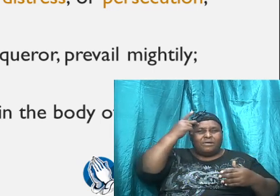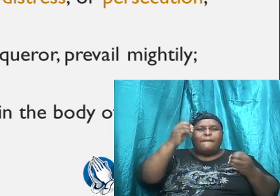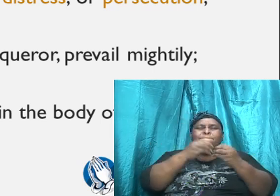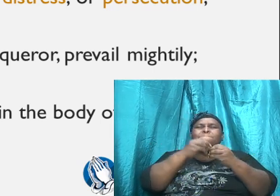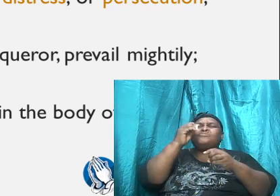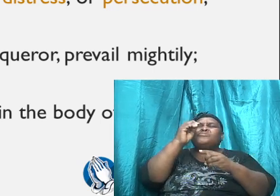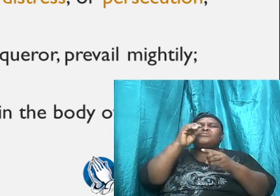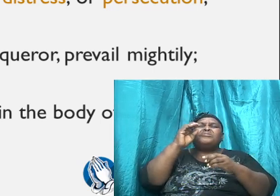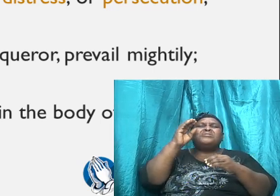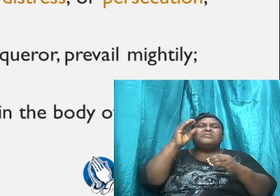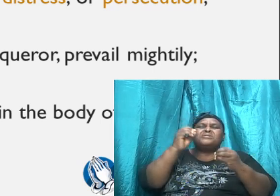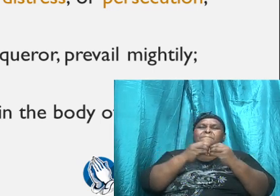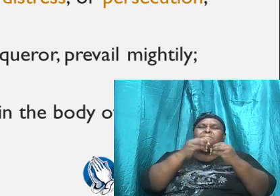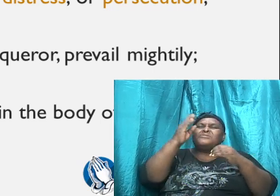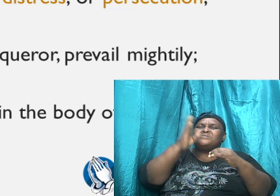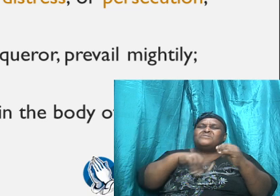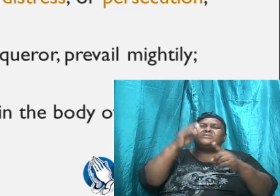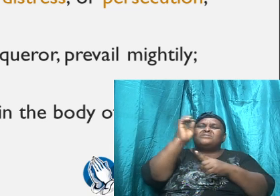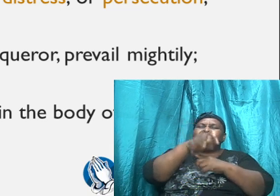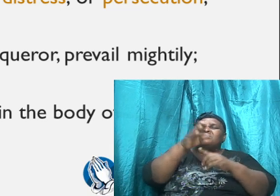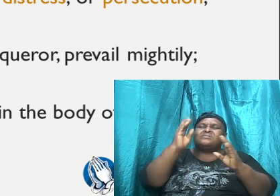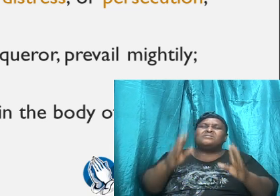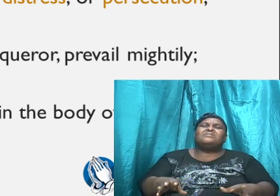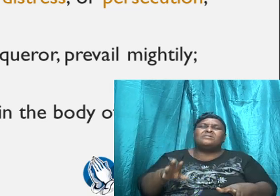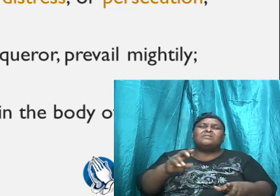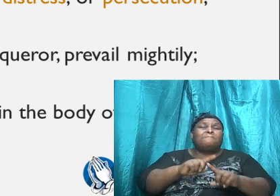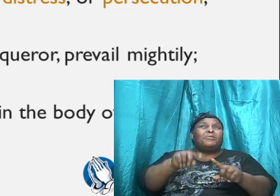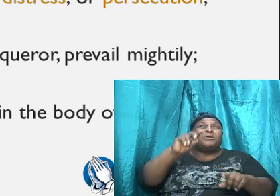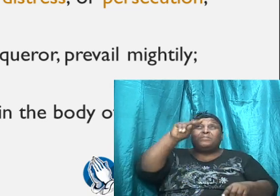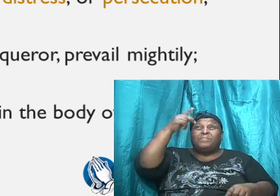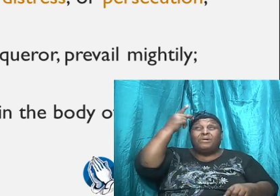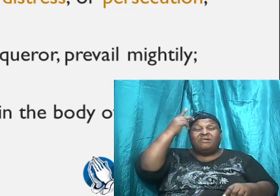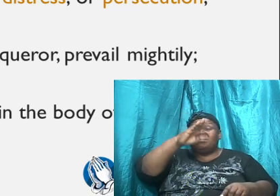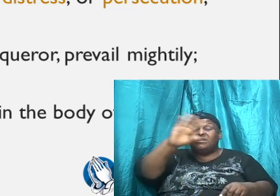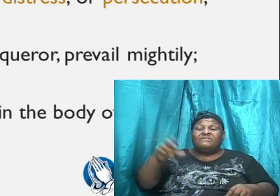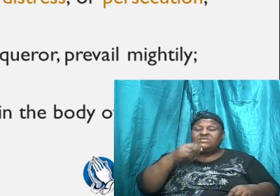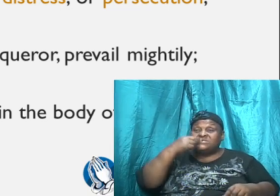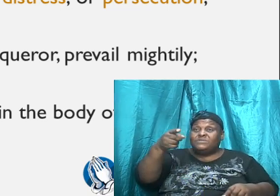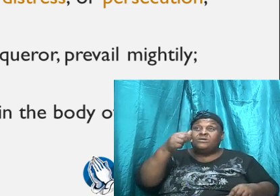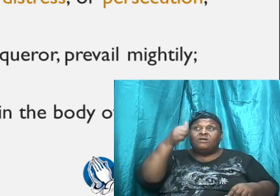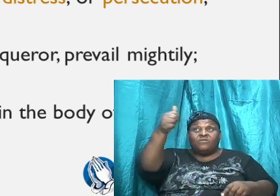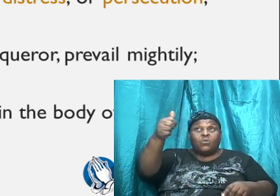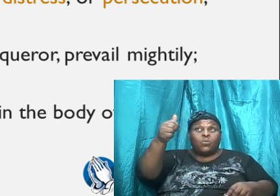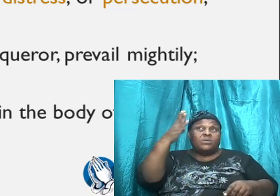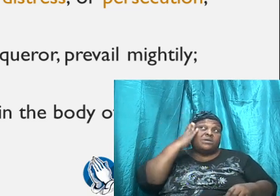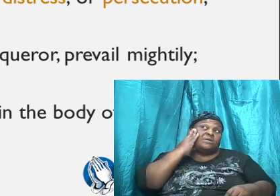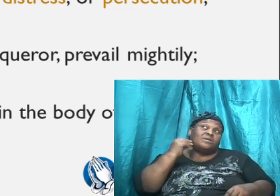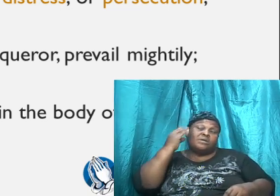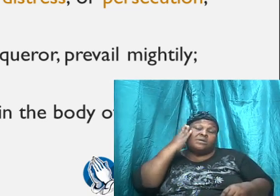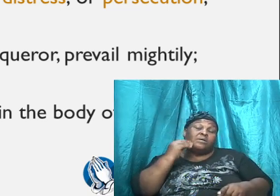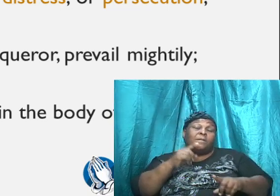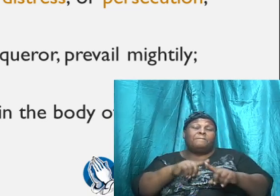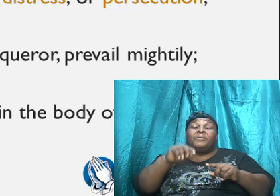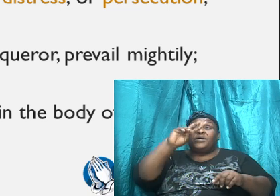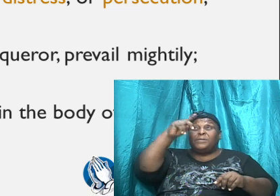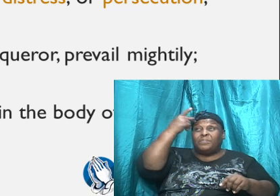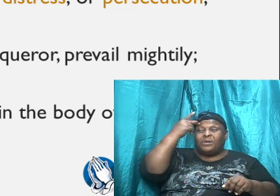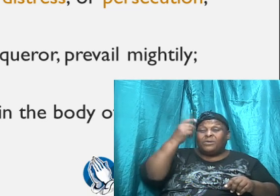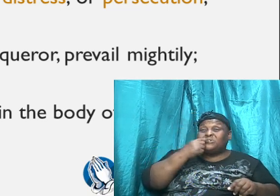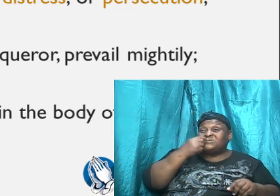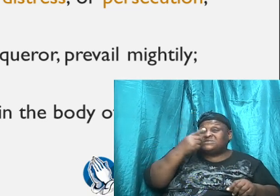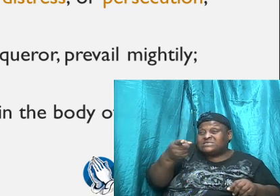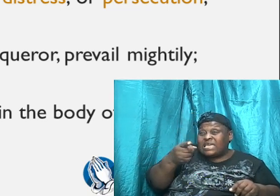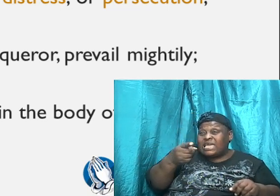Paul wasn't speaking of his own experience, but Paul was saying he was